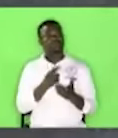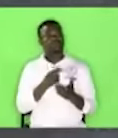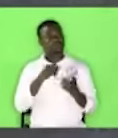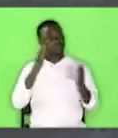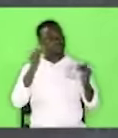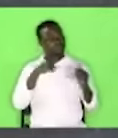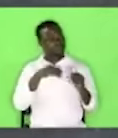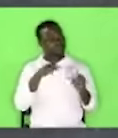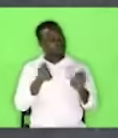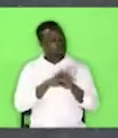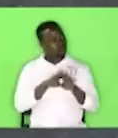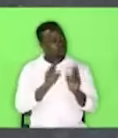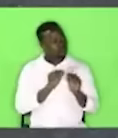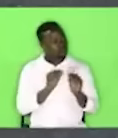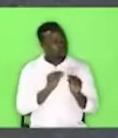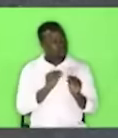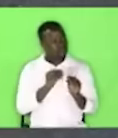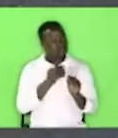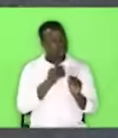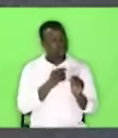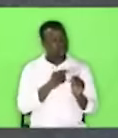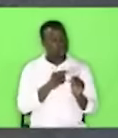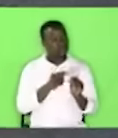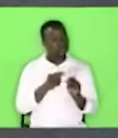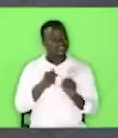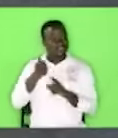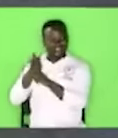not closed. He, himself, he knows you have closed.